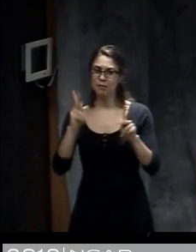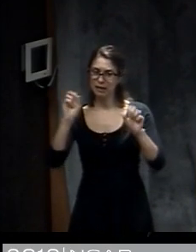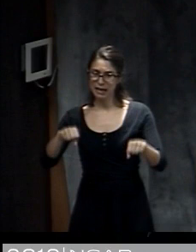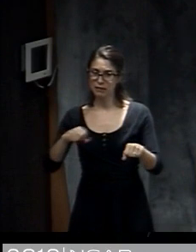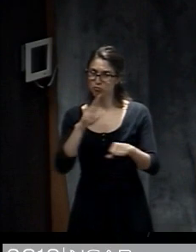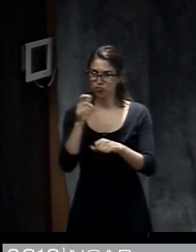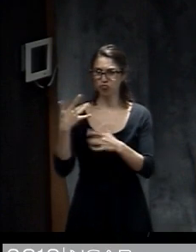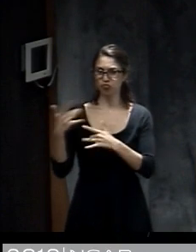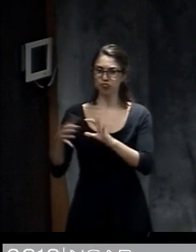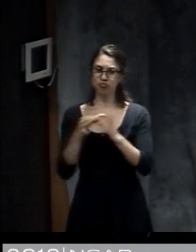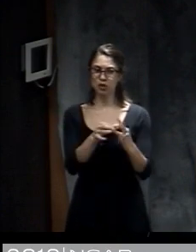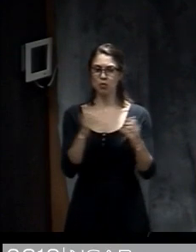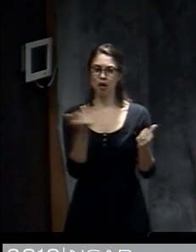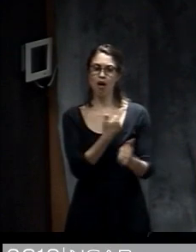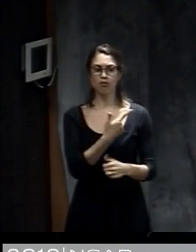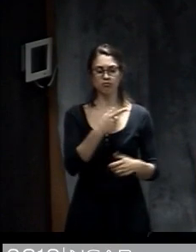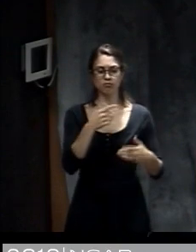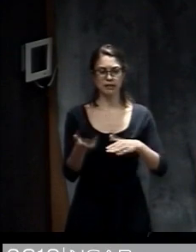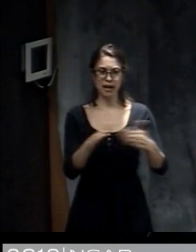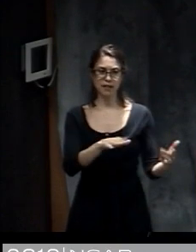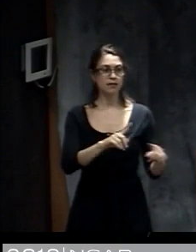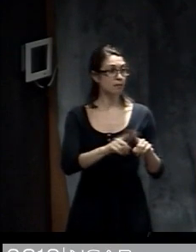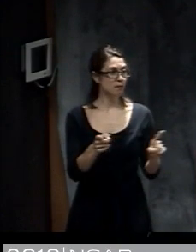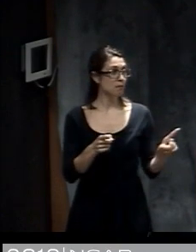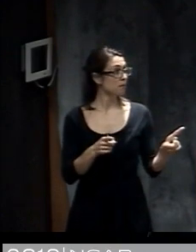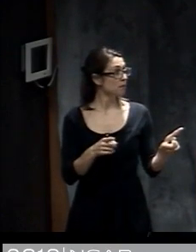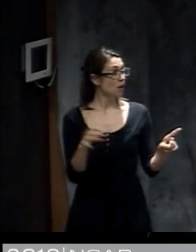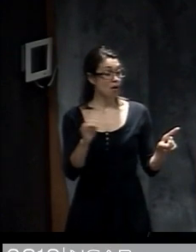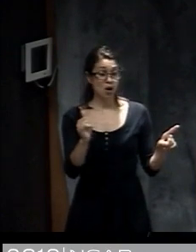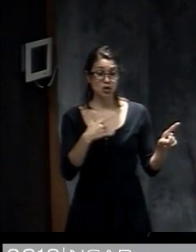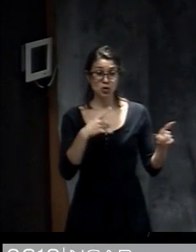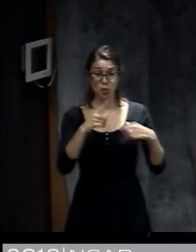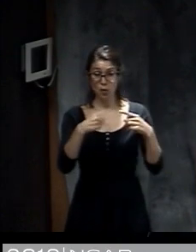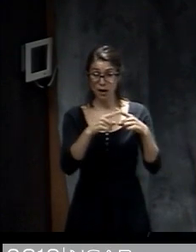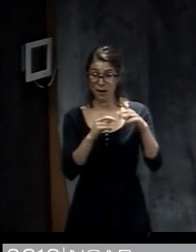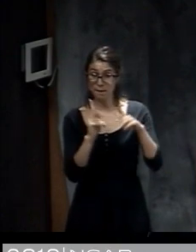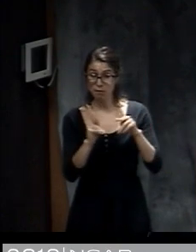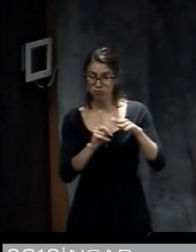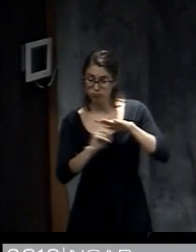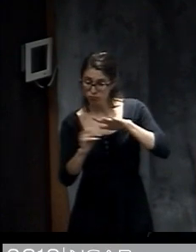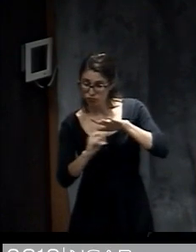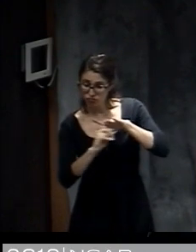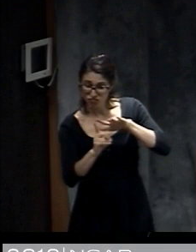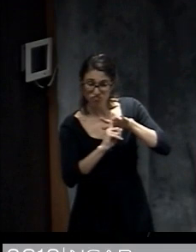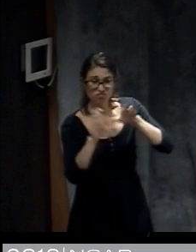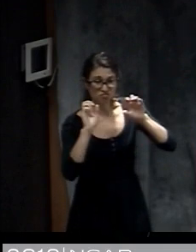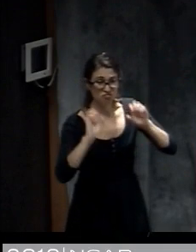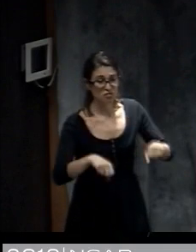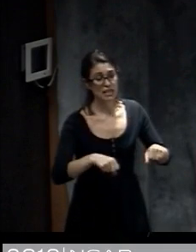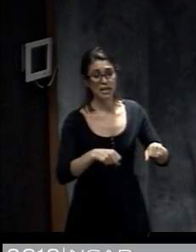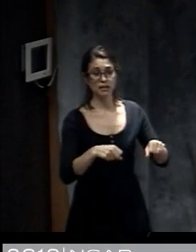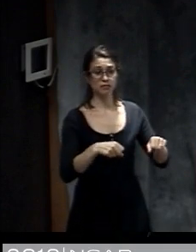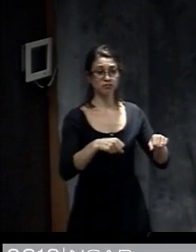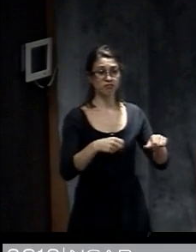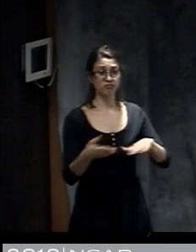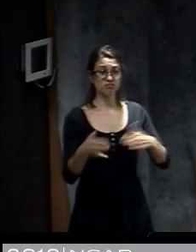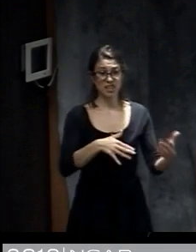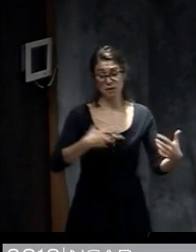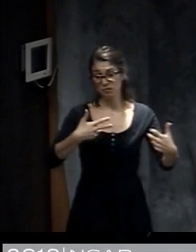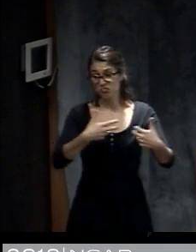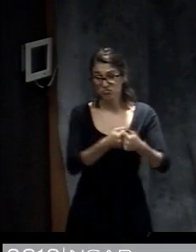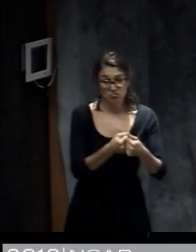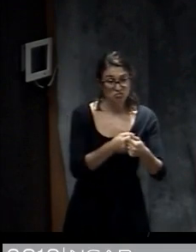analyzed the indirect deaths. So the deaths that occur from when people evacuate, they can die, in car accidents or for other reasons.